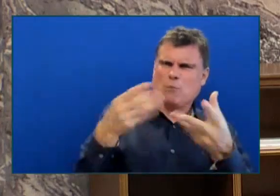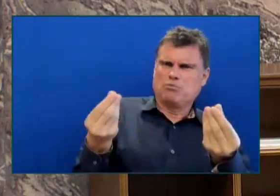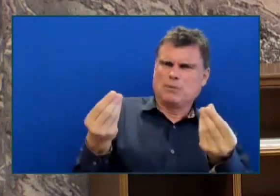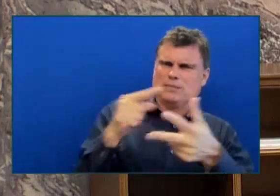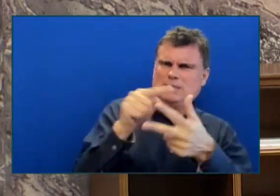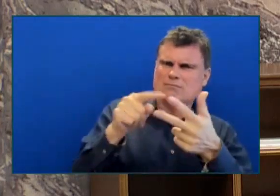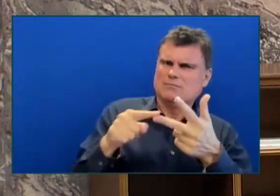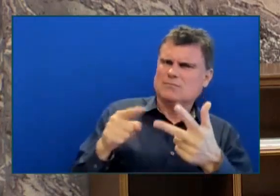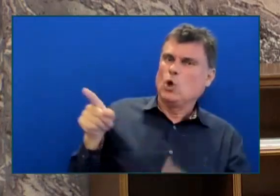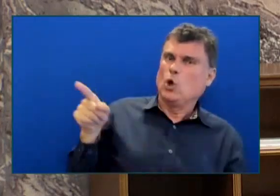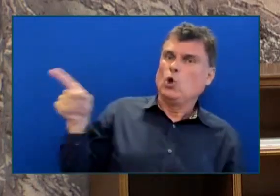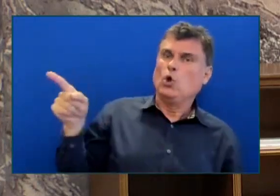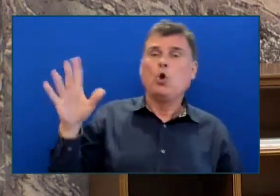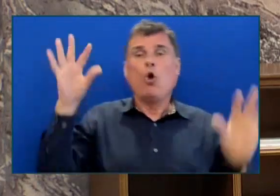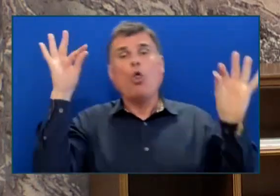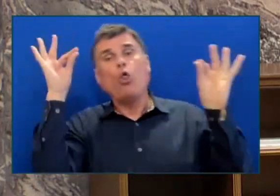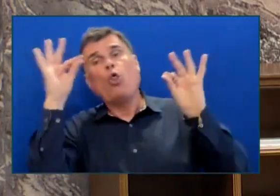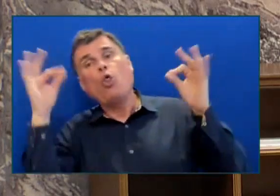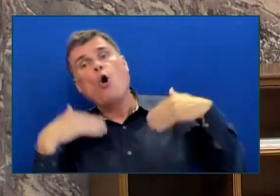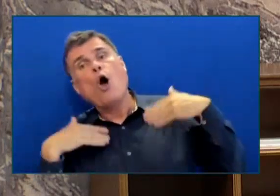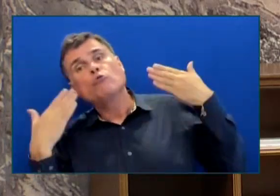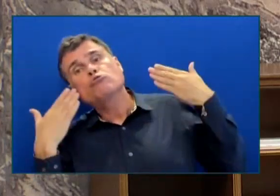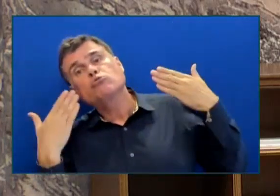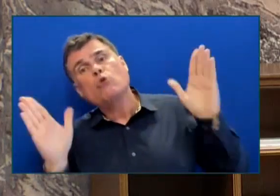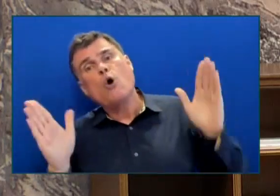happening right under his nose?